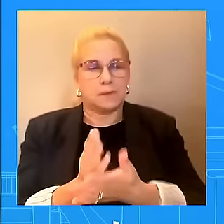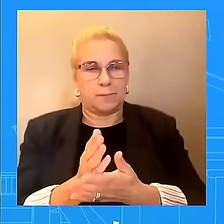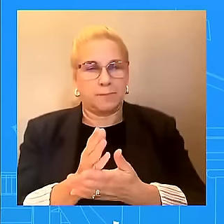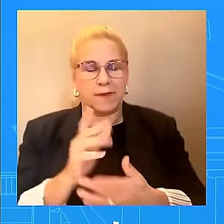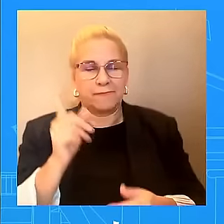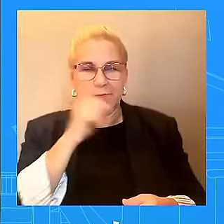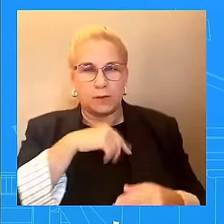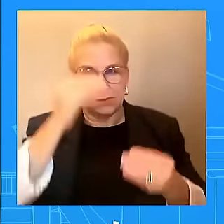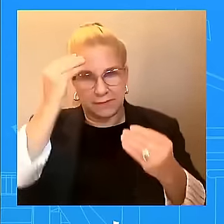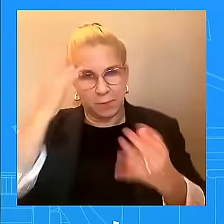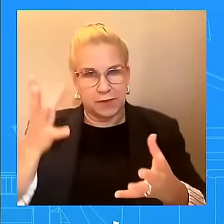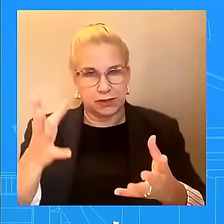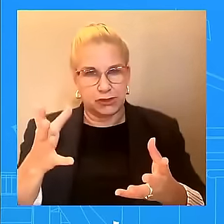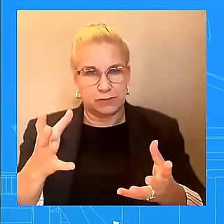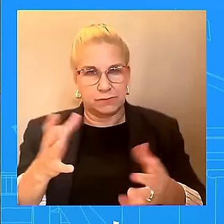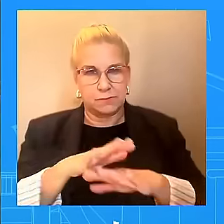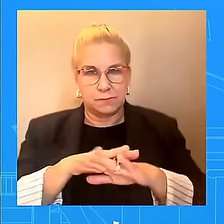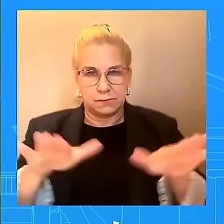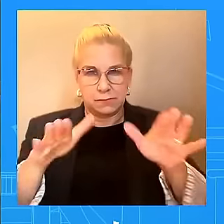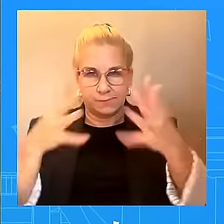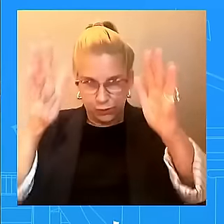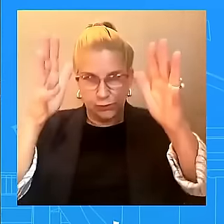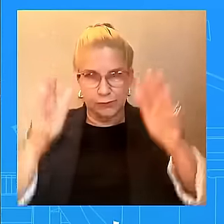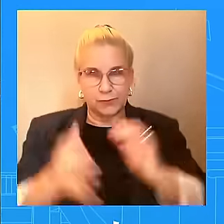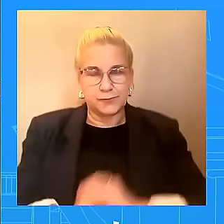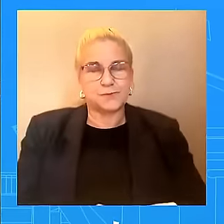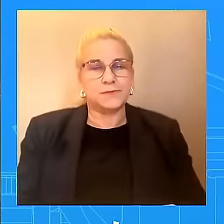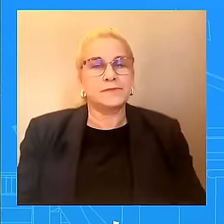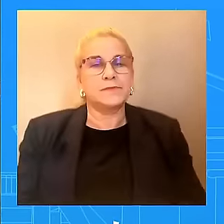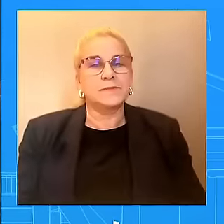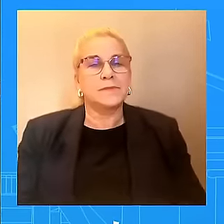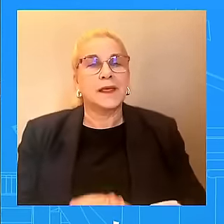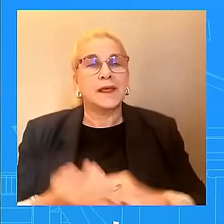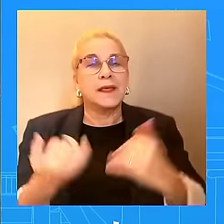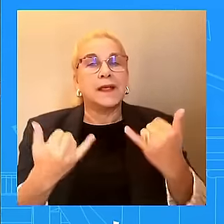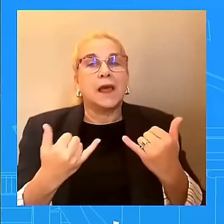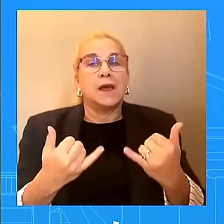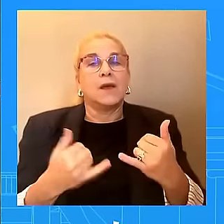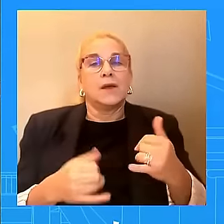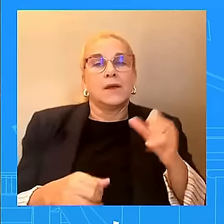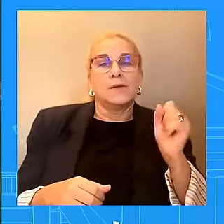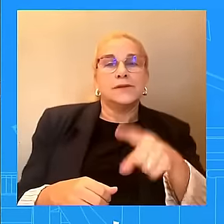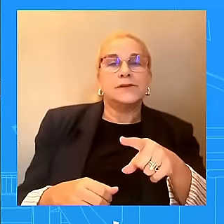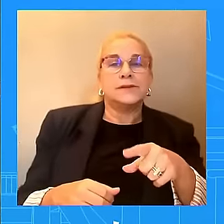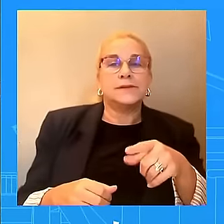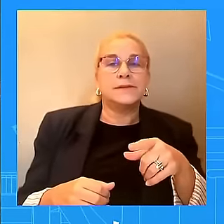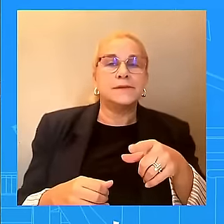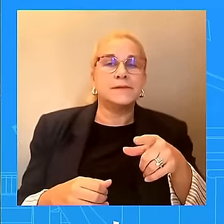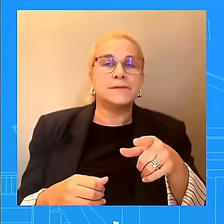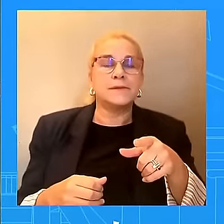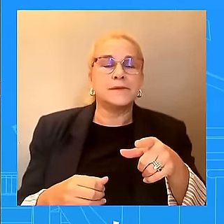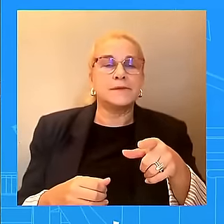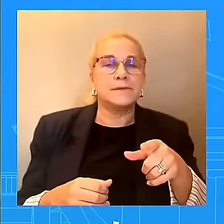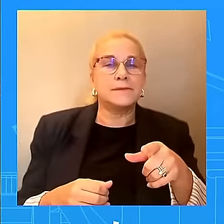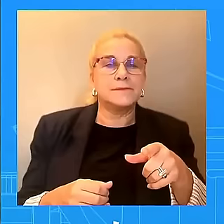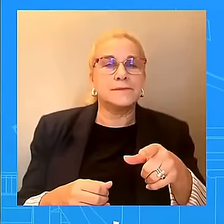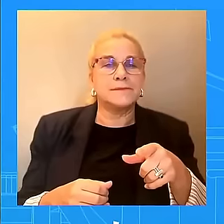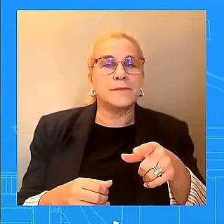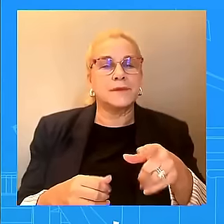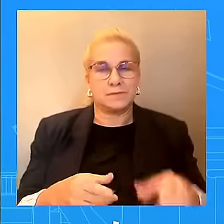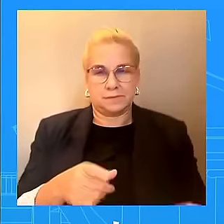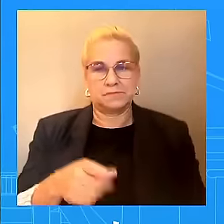Did the President get an update from President Herzog when they spoke this morning about the Iranian response? So